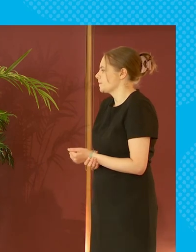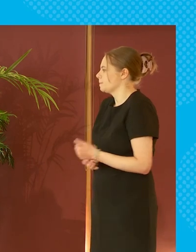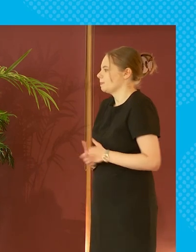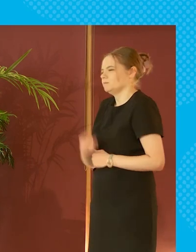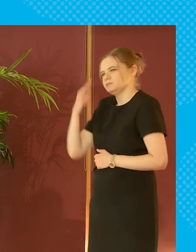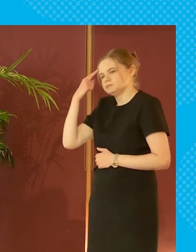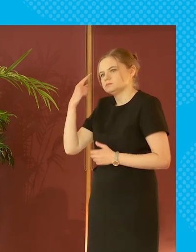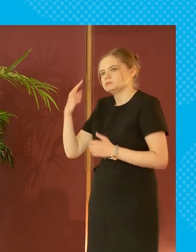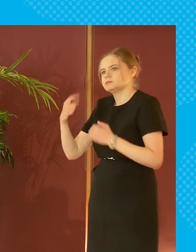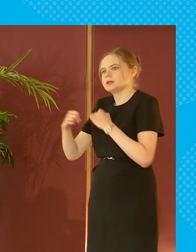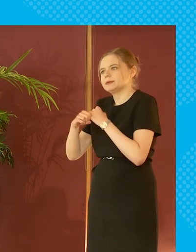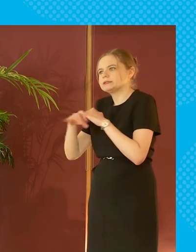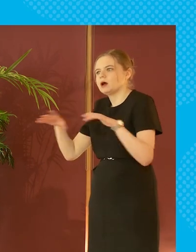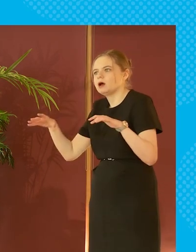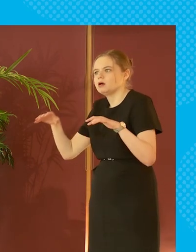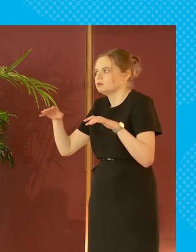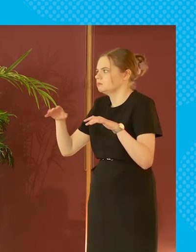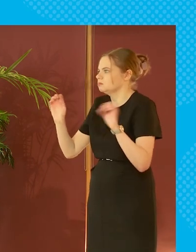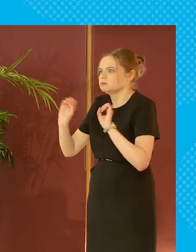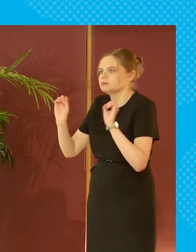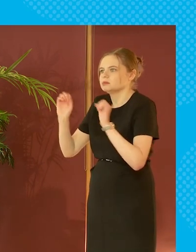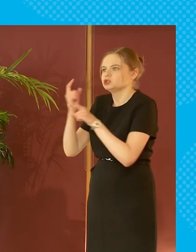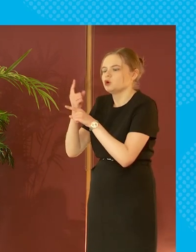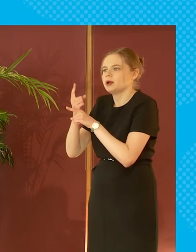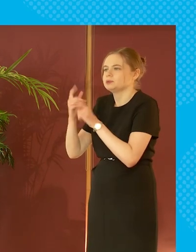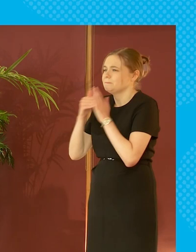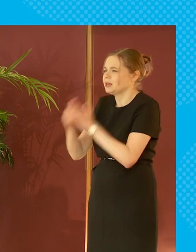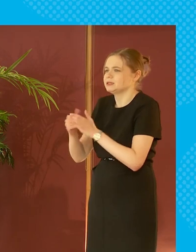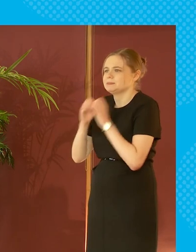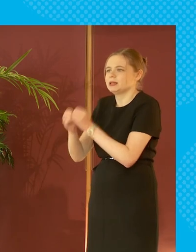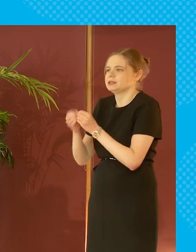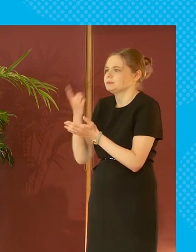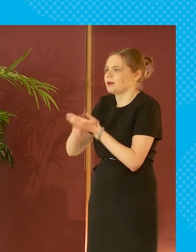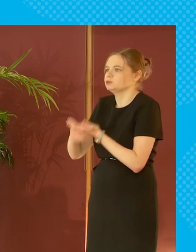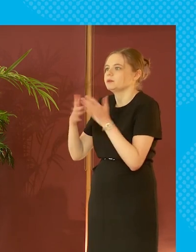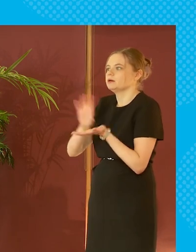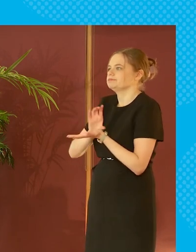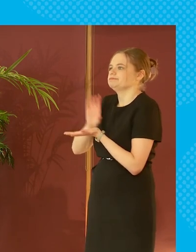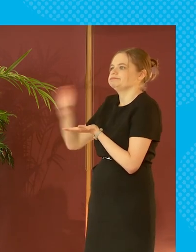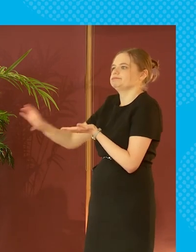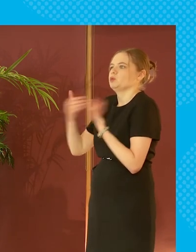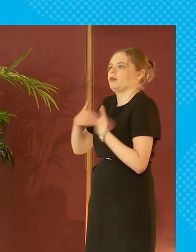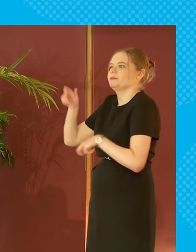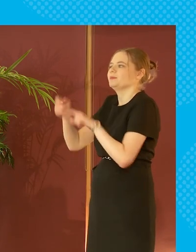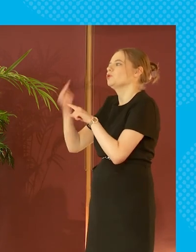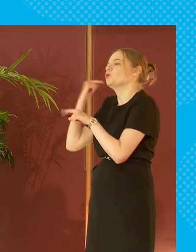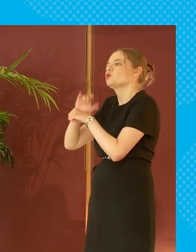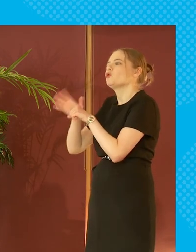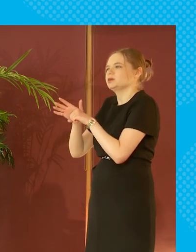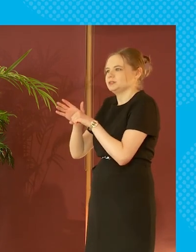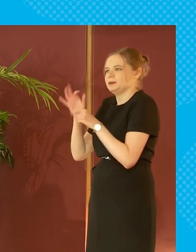been where is the media who are about the millions of billions of pounds that were transferred to the wealthy during covert